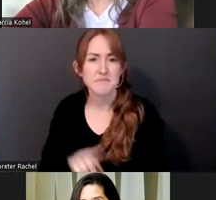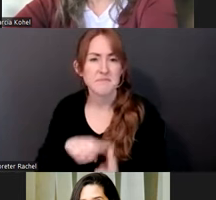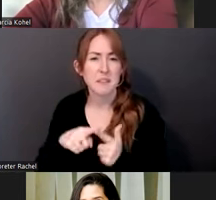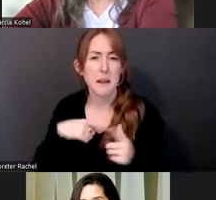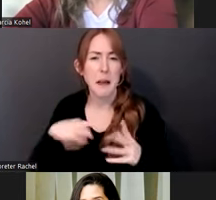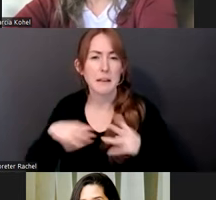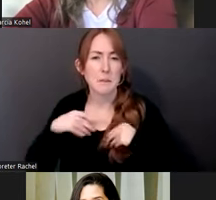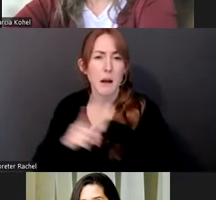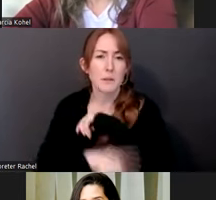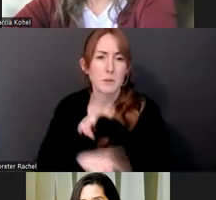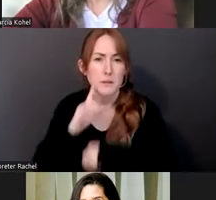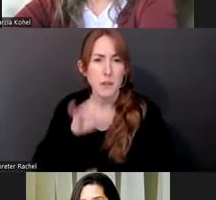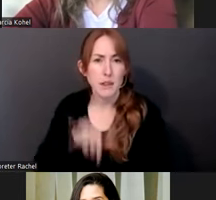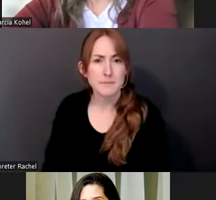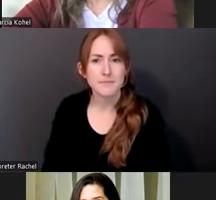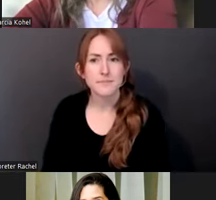So yeah,